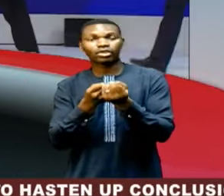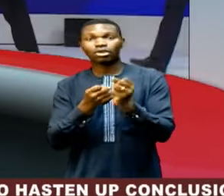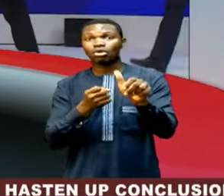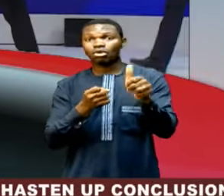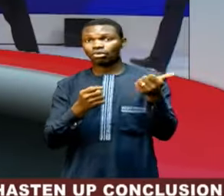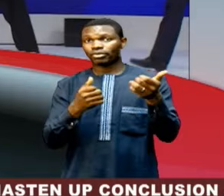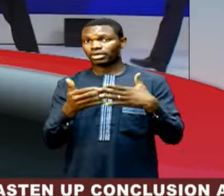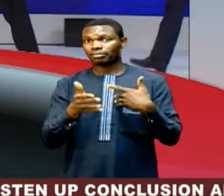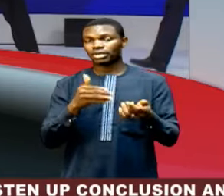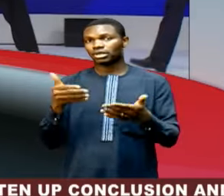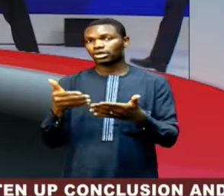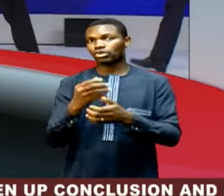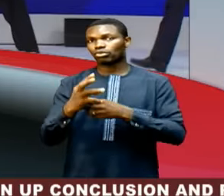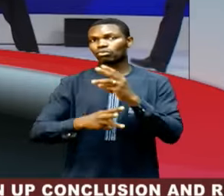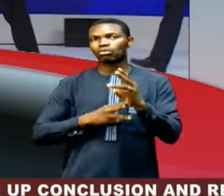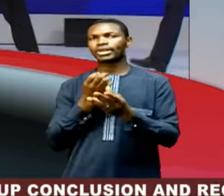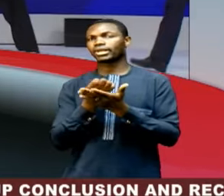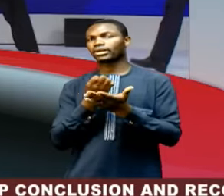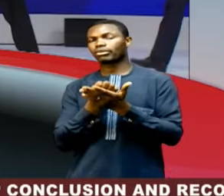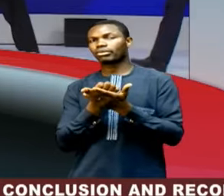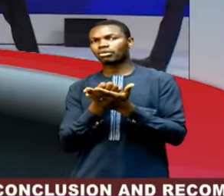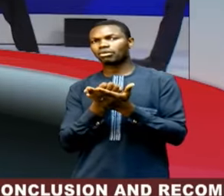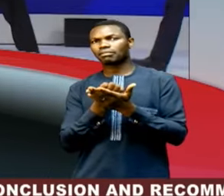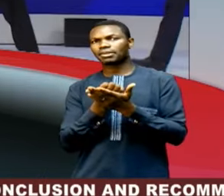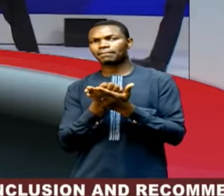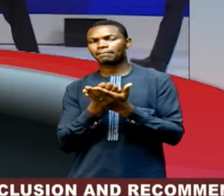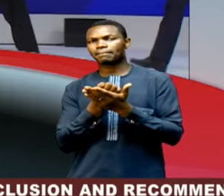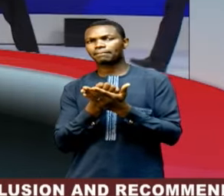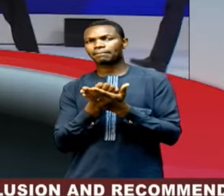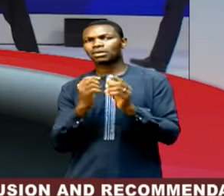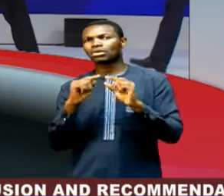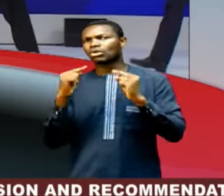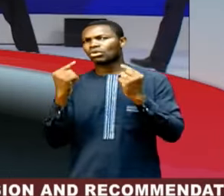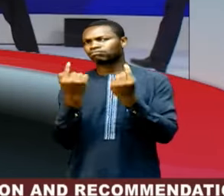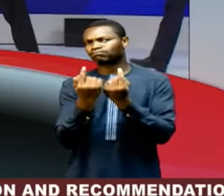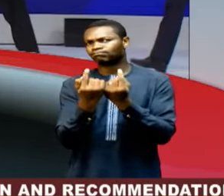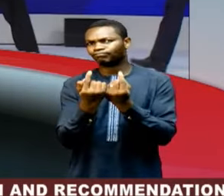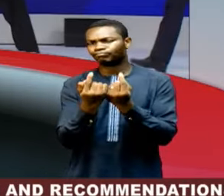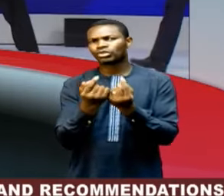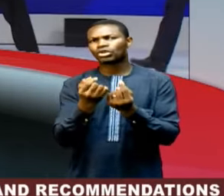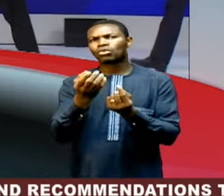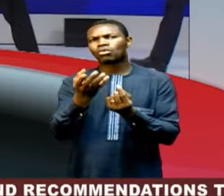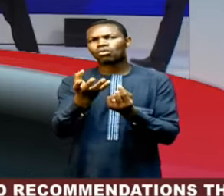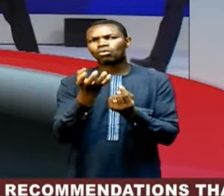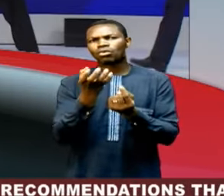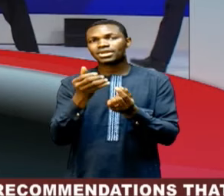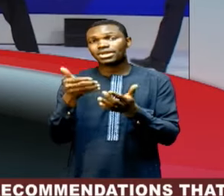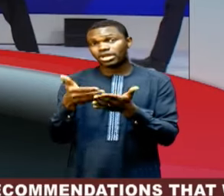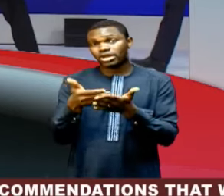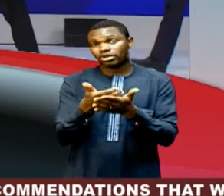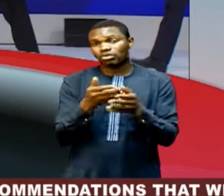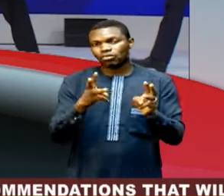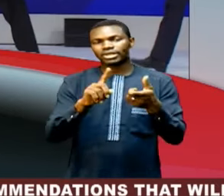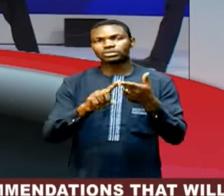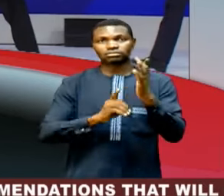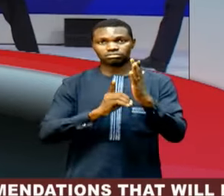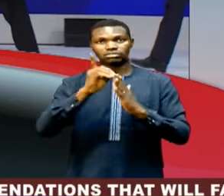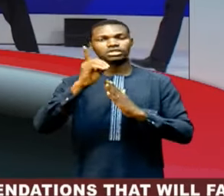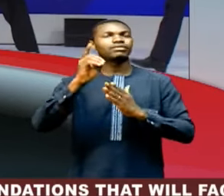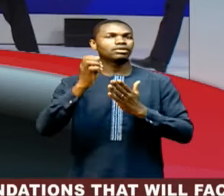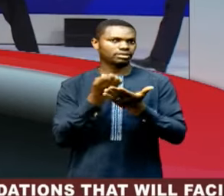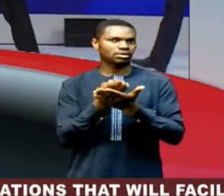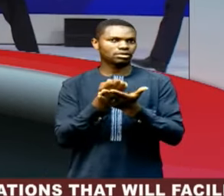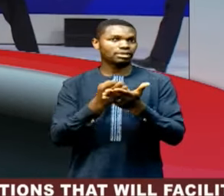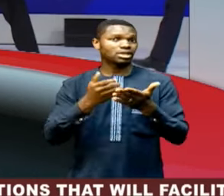a new World Economic Forum report released Wednesday calls for a new approach to economic growth, a new framework